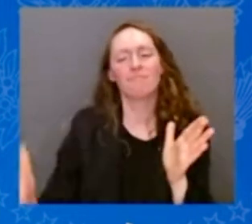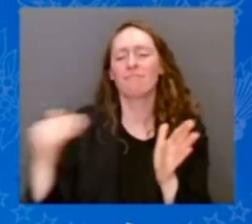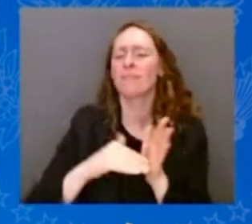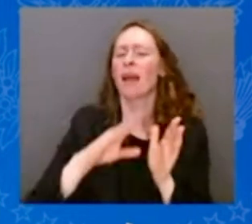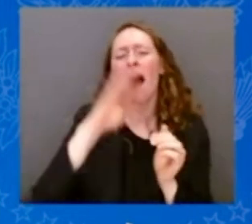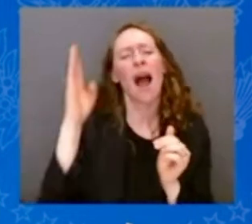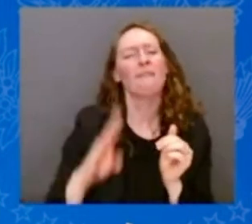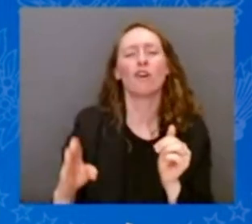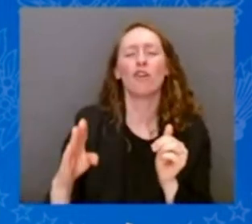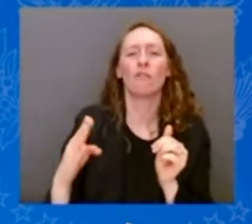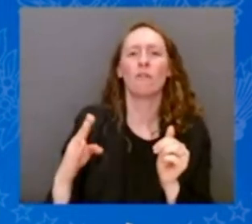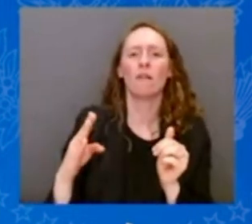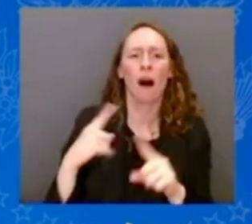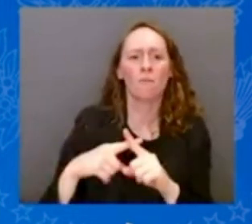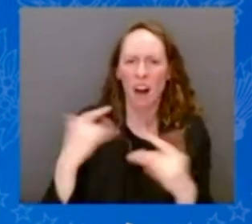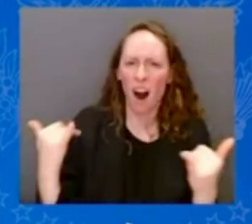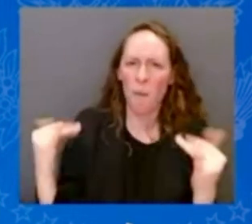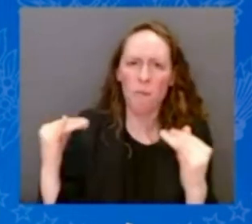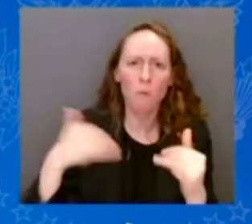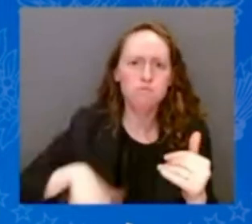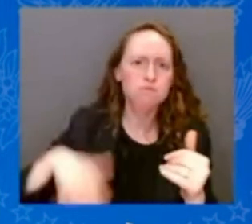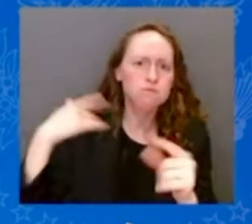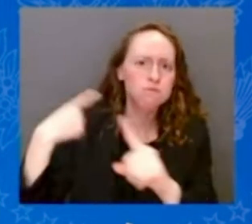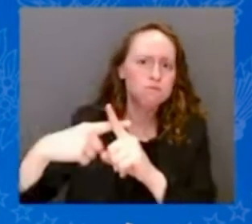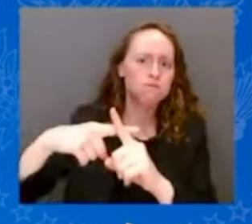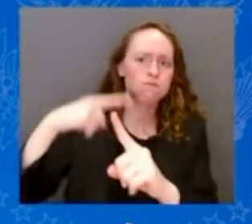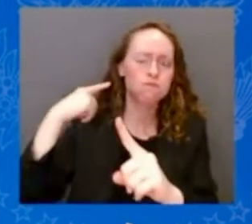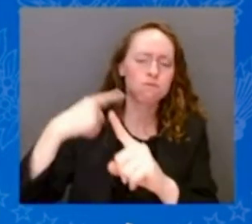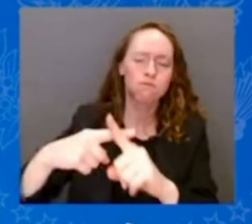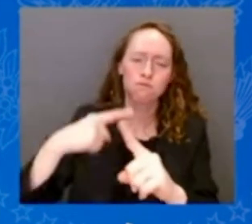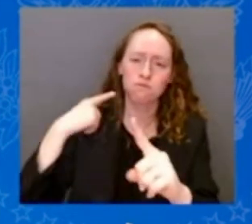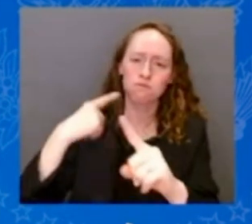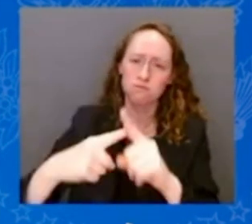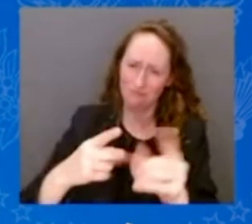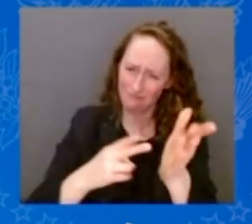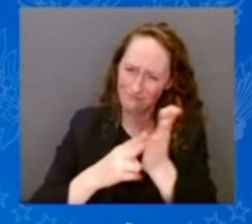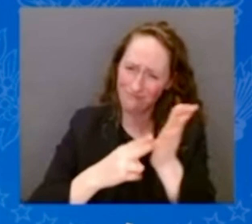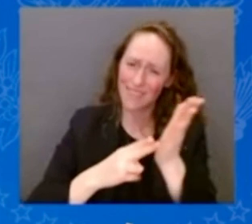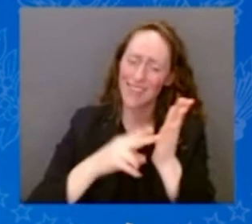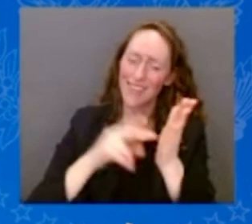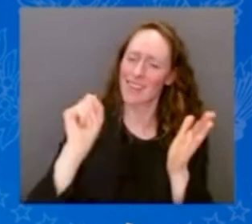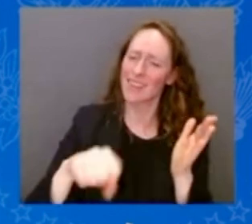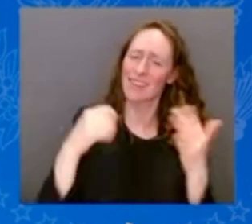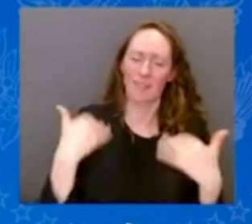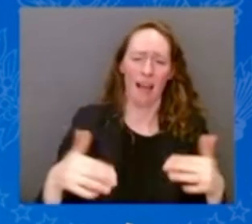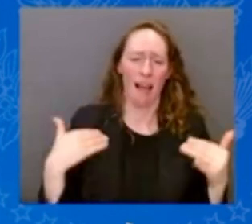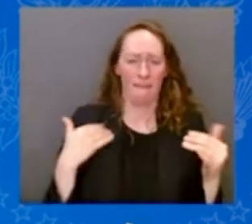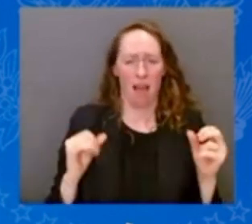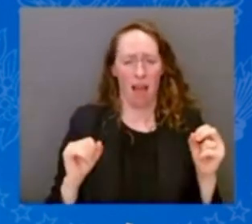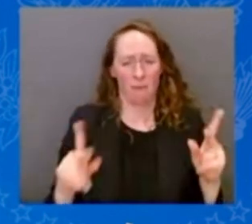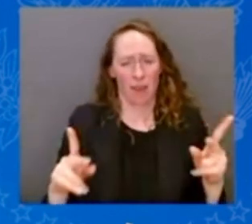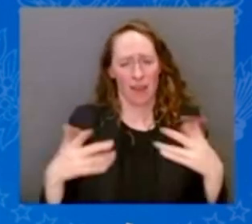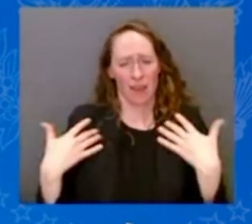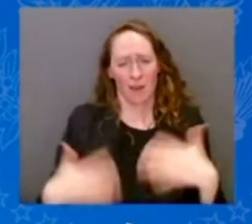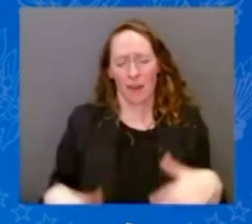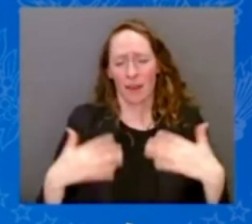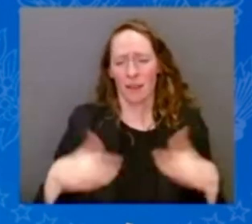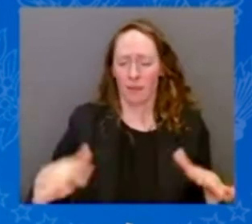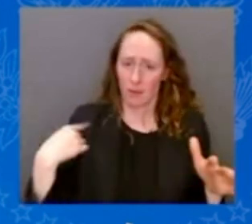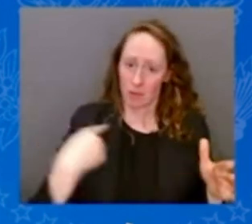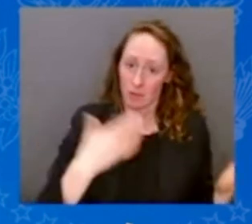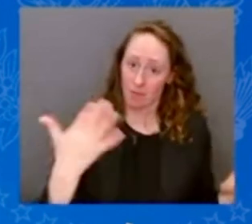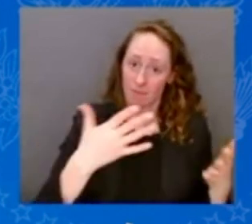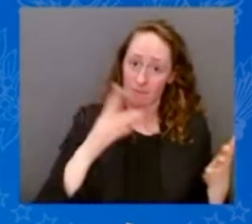today. I really mean it. We have such an enormous opportunity, not just for the United States, but to change the nature of